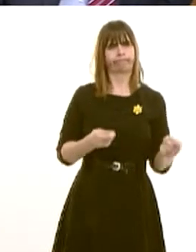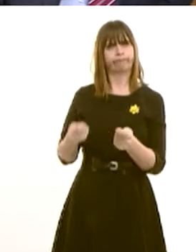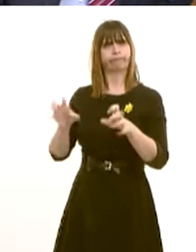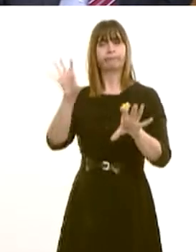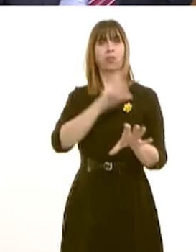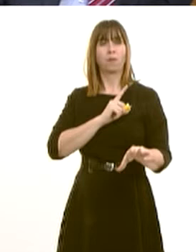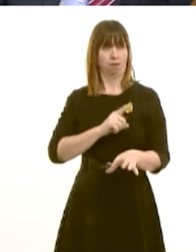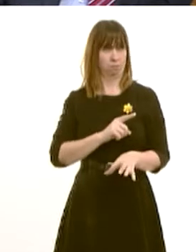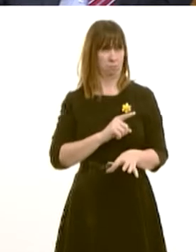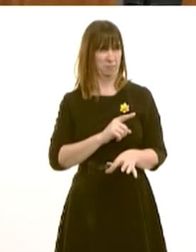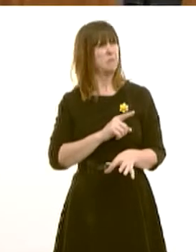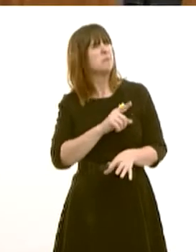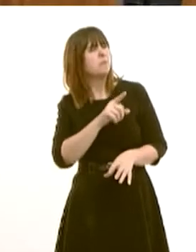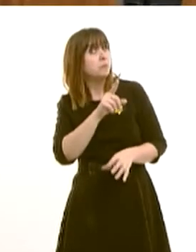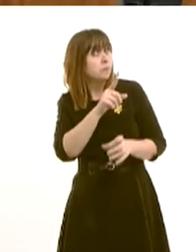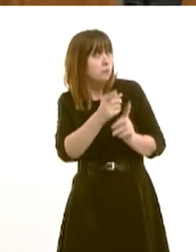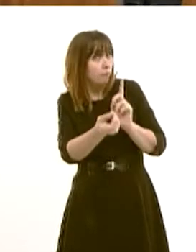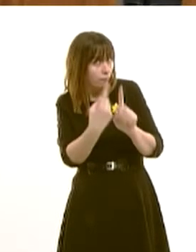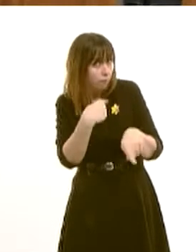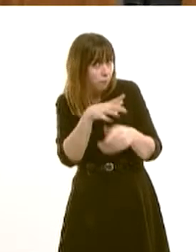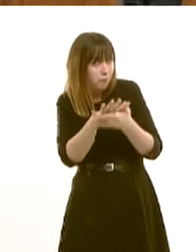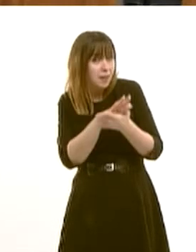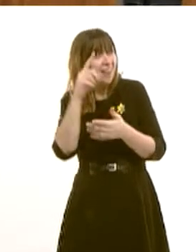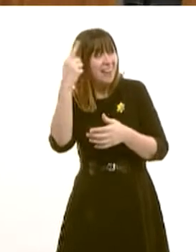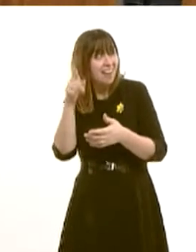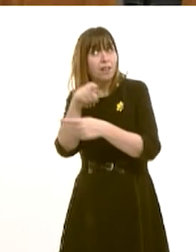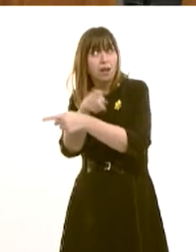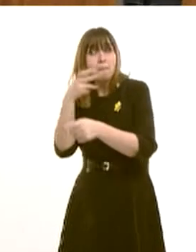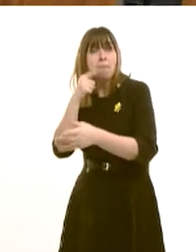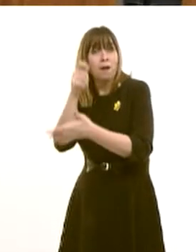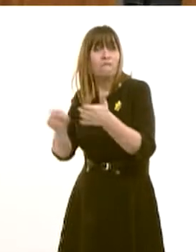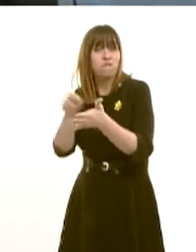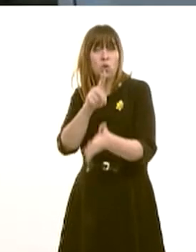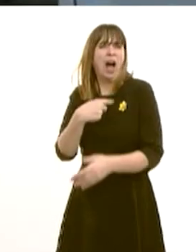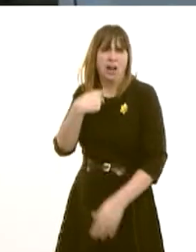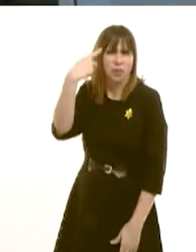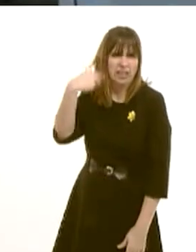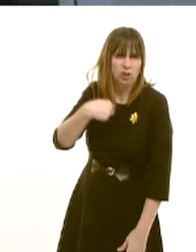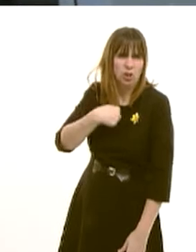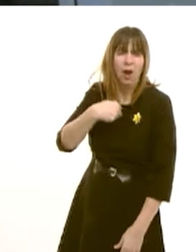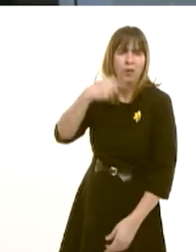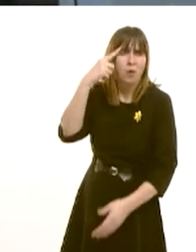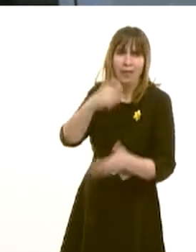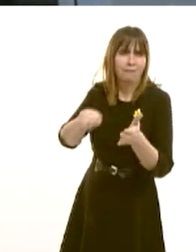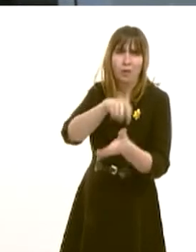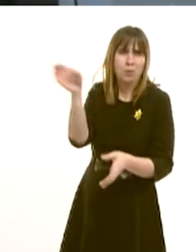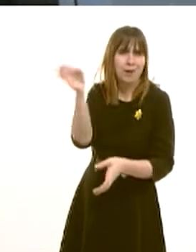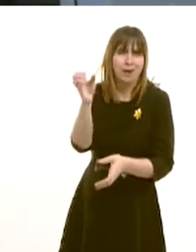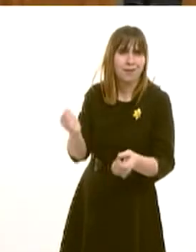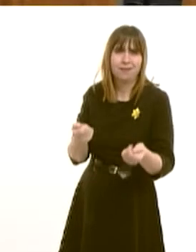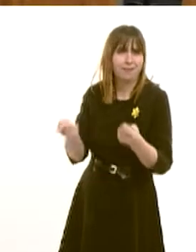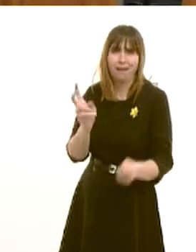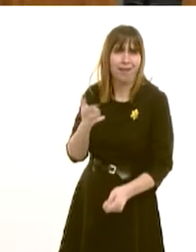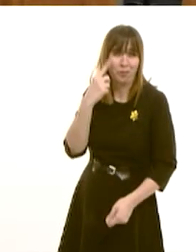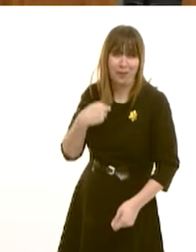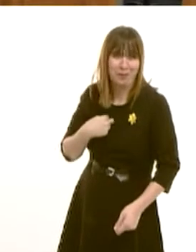by your answer, you do mean that if the people of Wales were to re-elect you, and I'm sure they're not going to do that, but if they were to re-elect you, they would